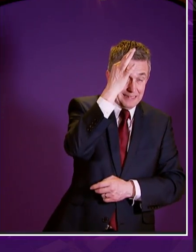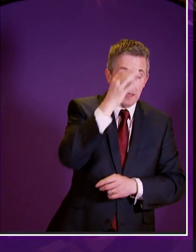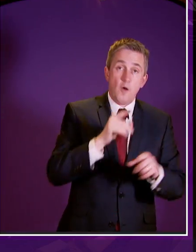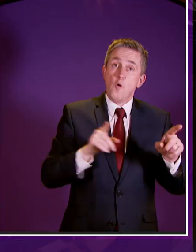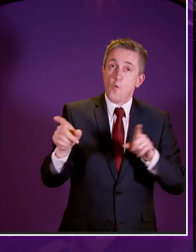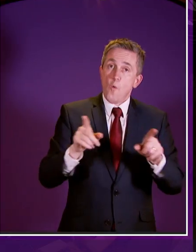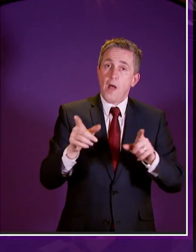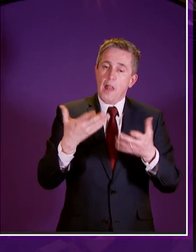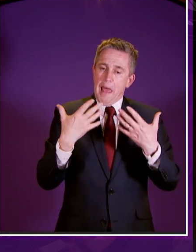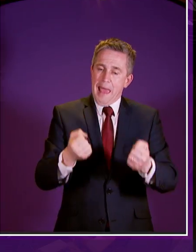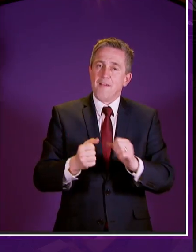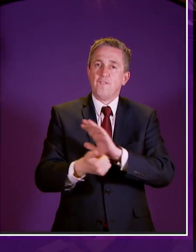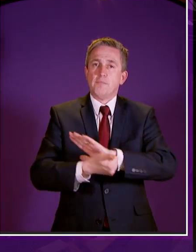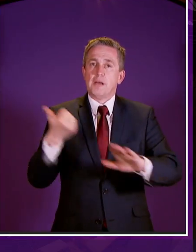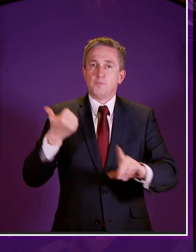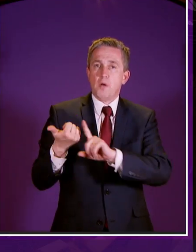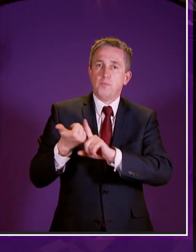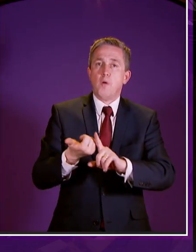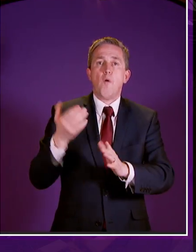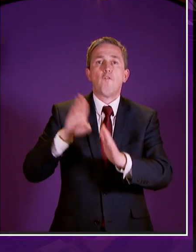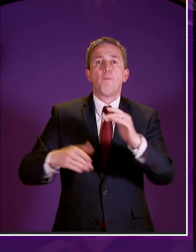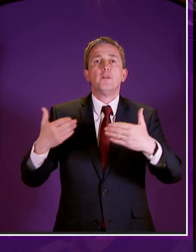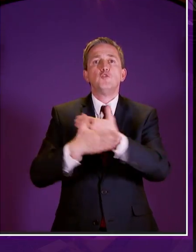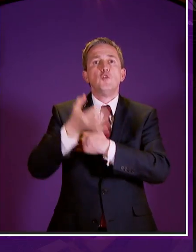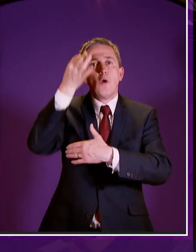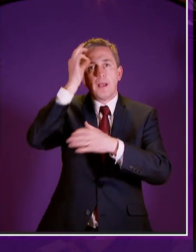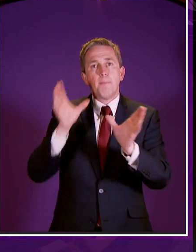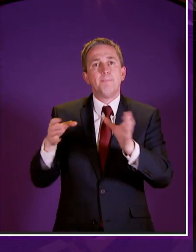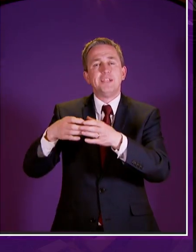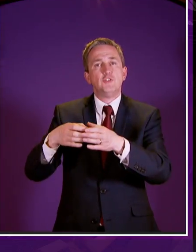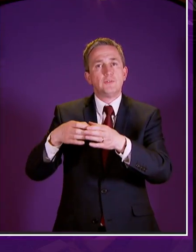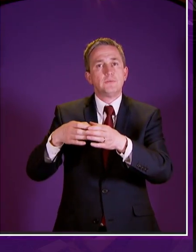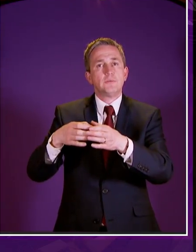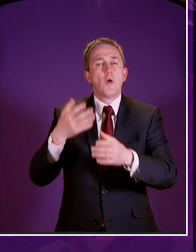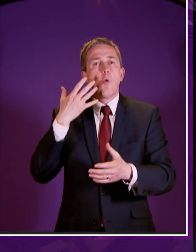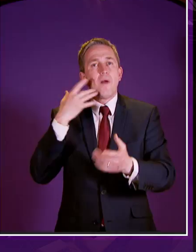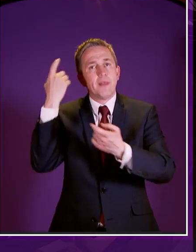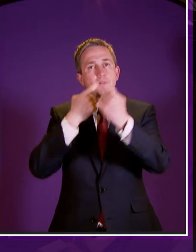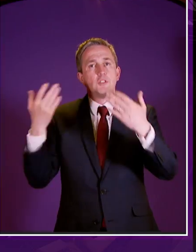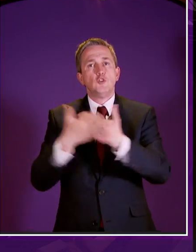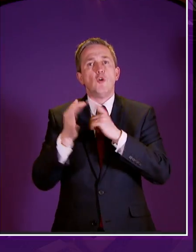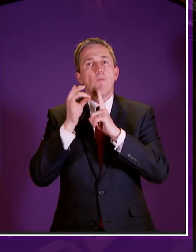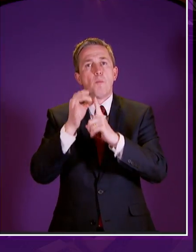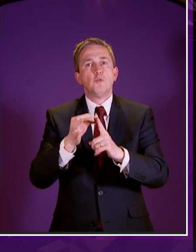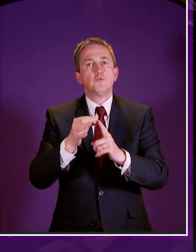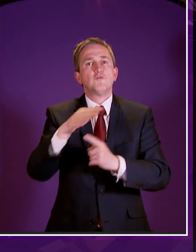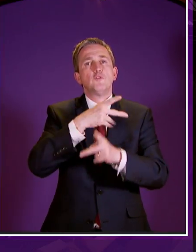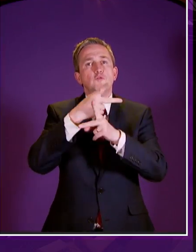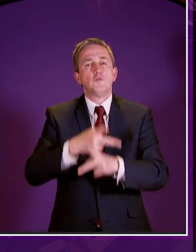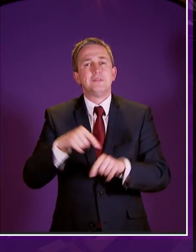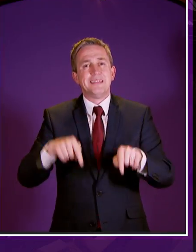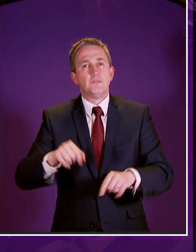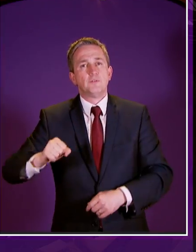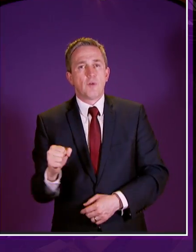the benefit of expert advice from the new commission when they come to consider future proposals for social security in scotland